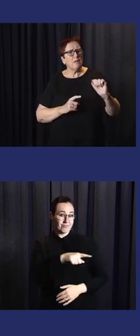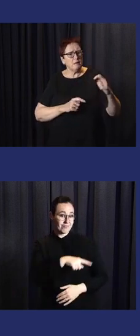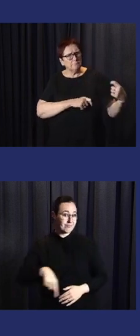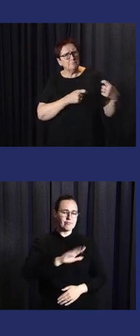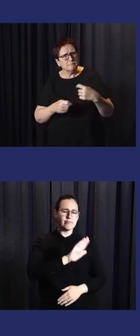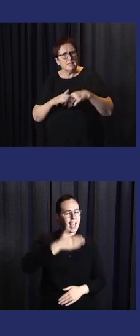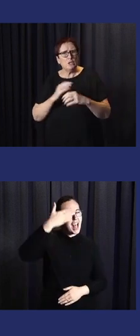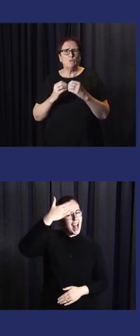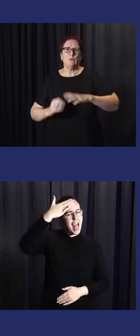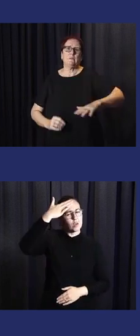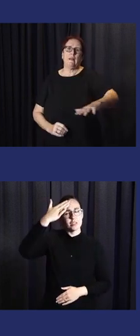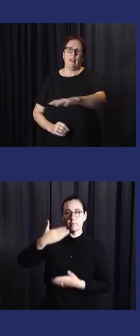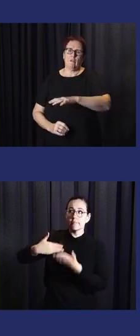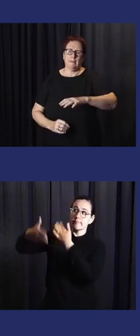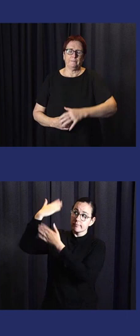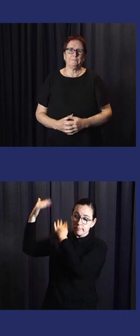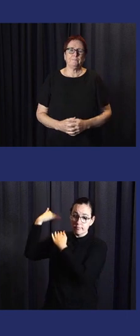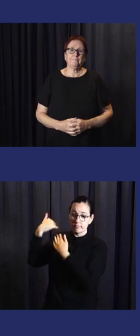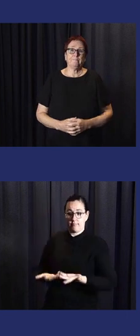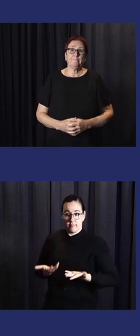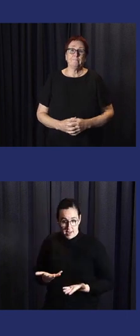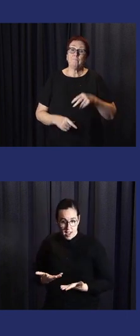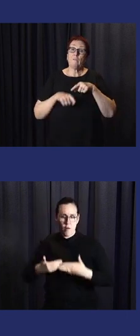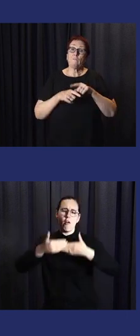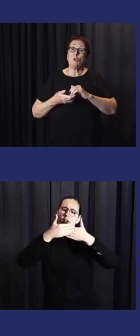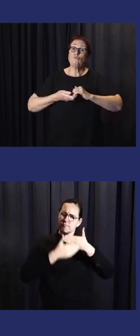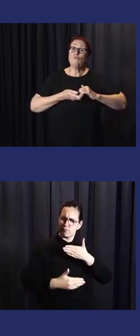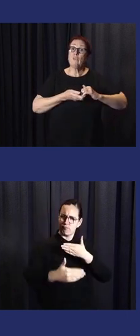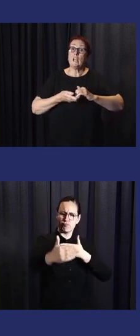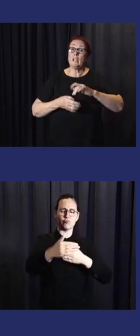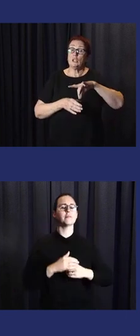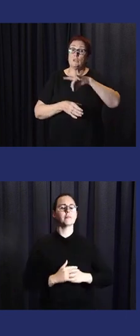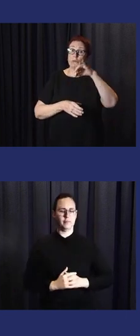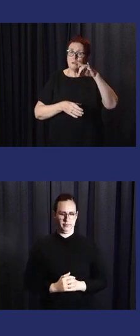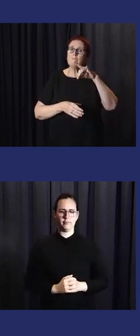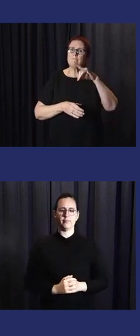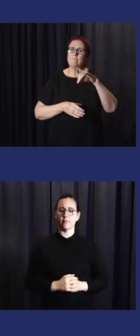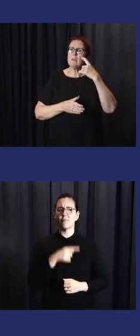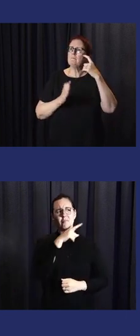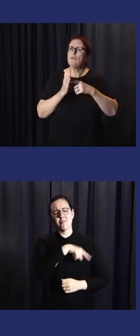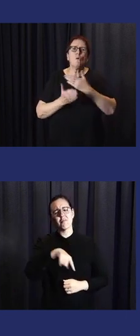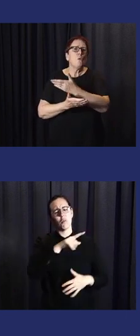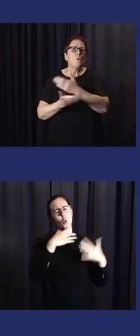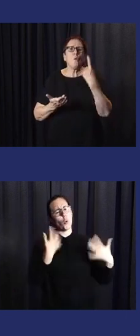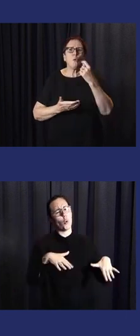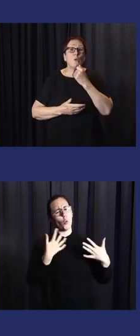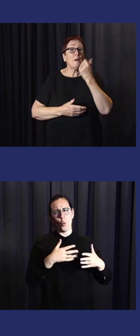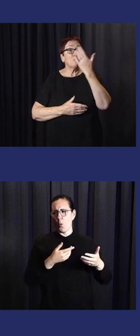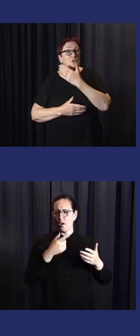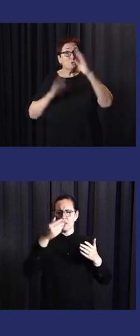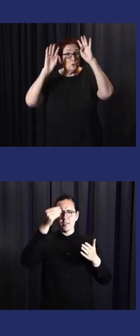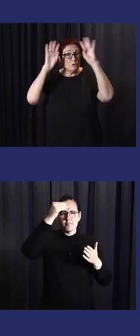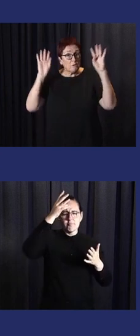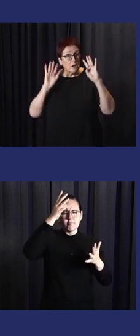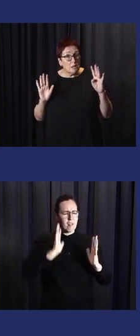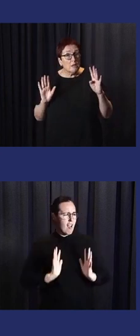Turbul, Jagera and Yugura peoples' continuing cultural and contribution to the life of the Brisbane region. In the spirit